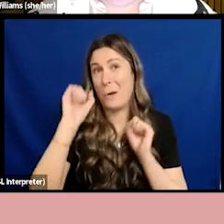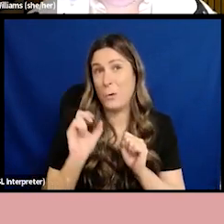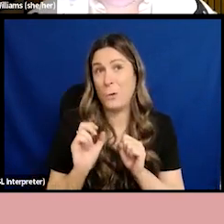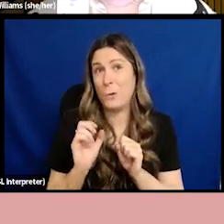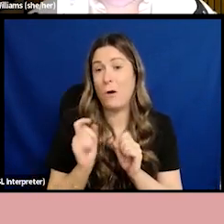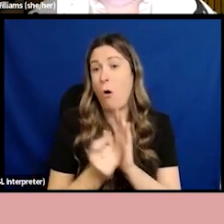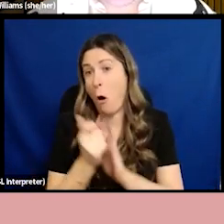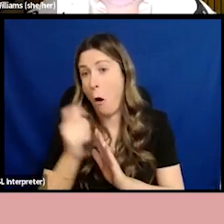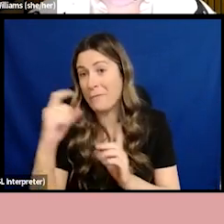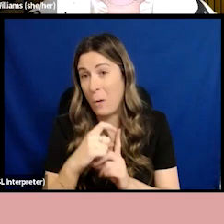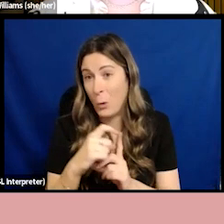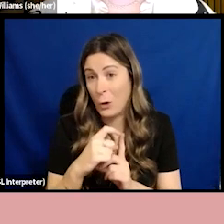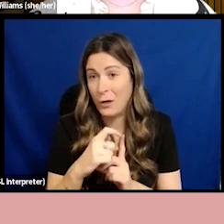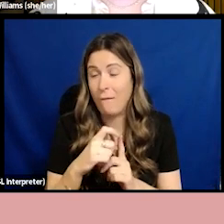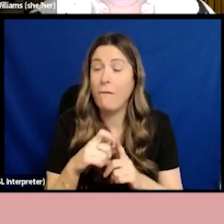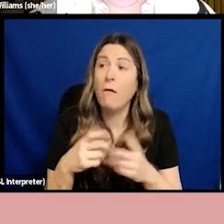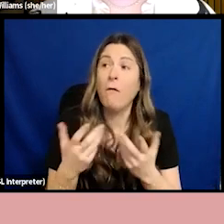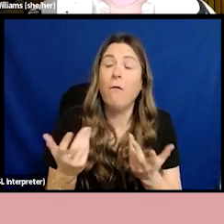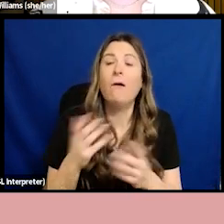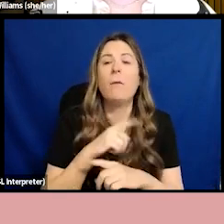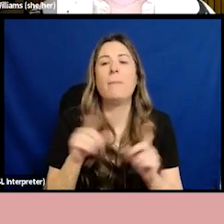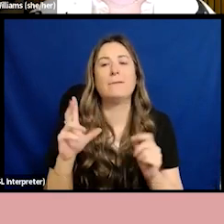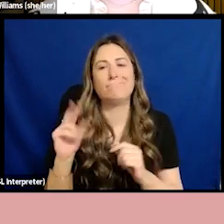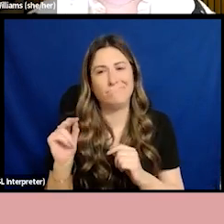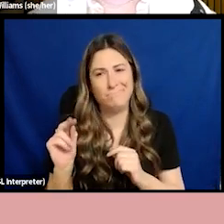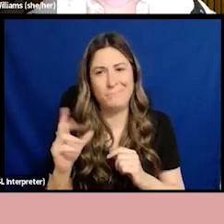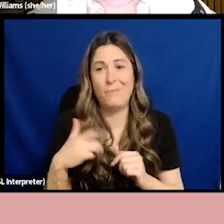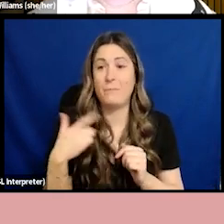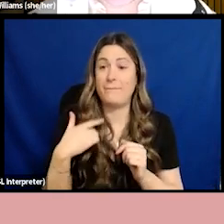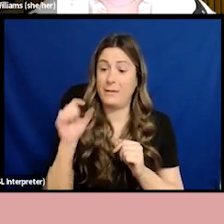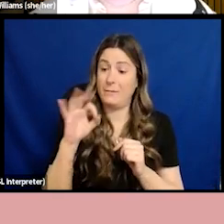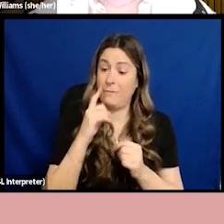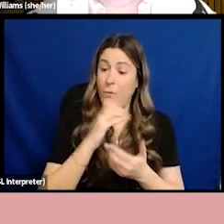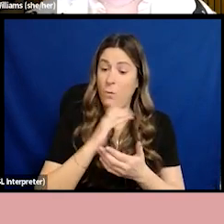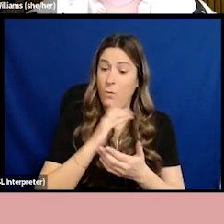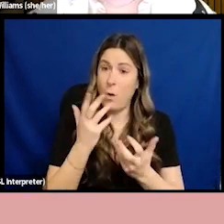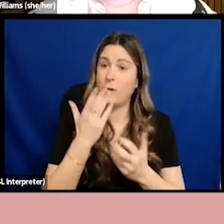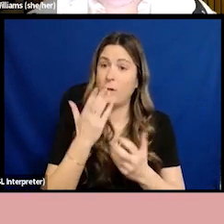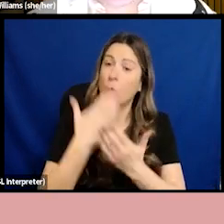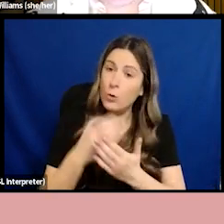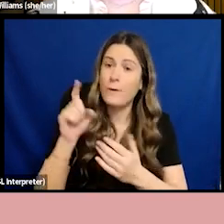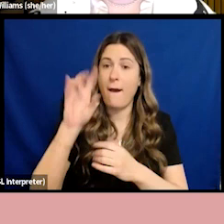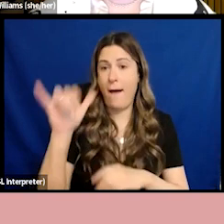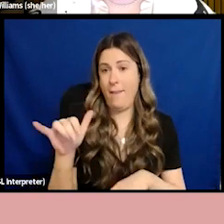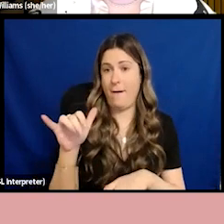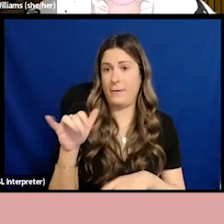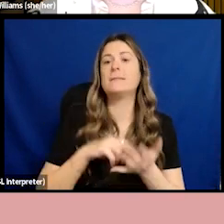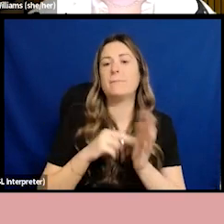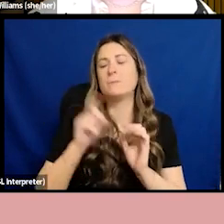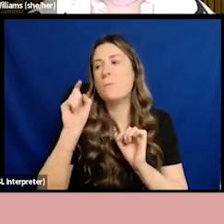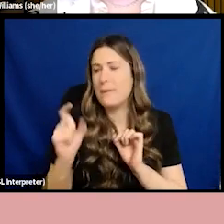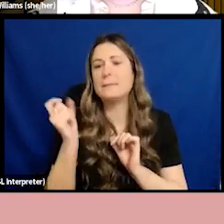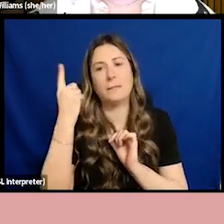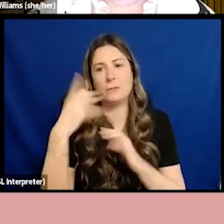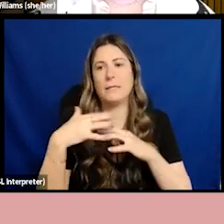do not think that we can be good allies without an understanding of intersectionality, what it is and why it matters. So